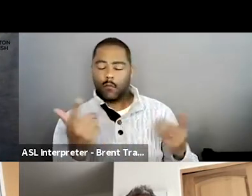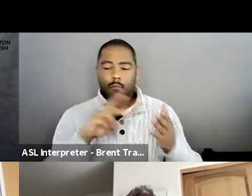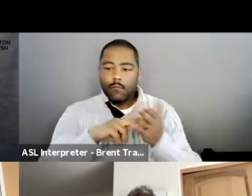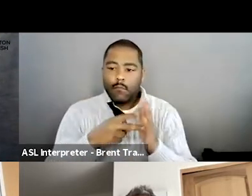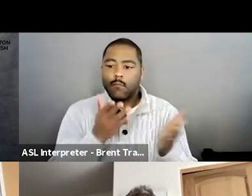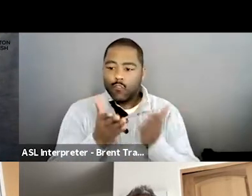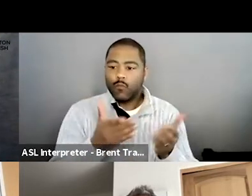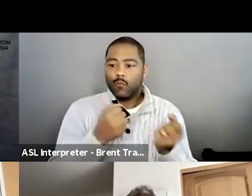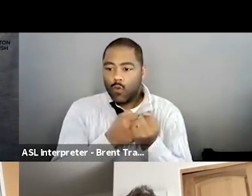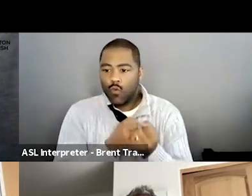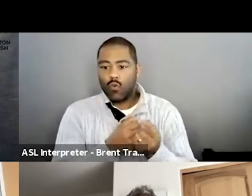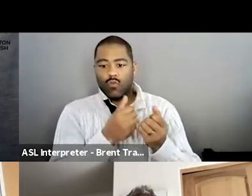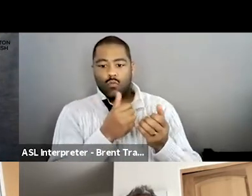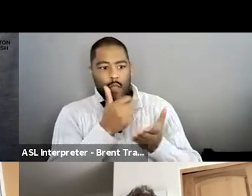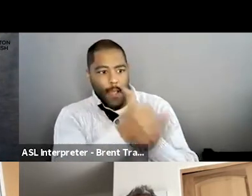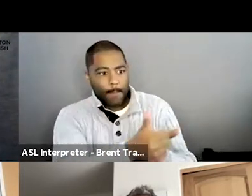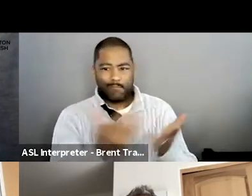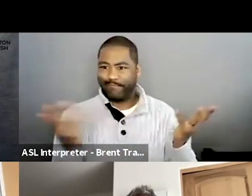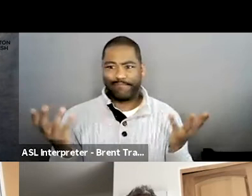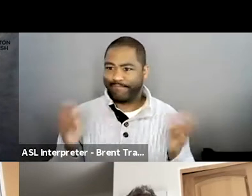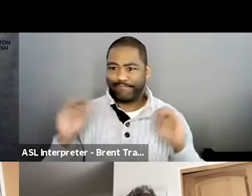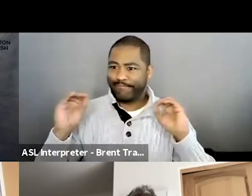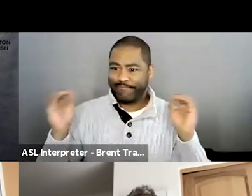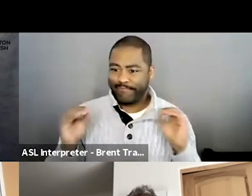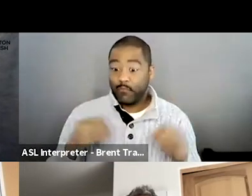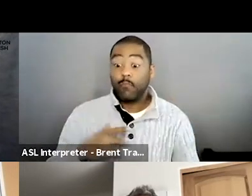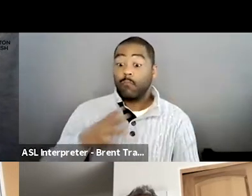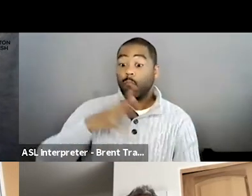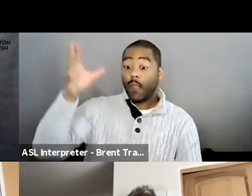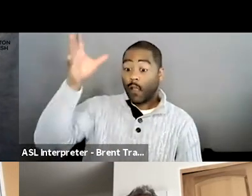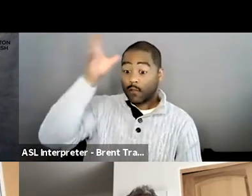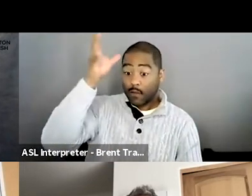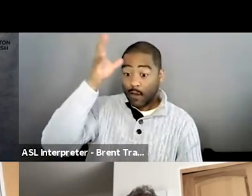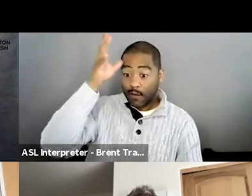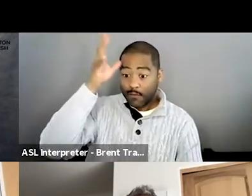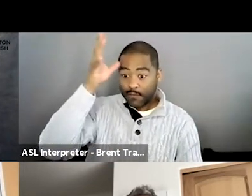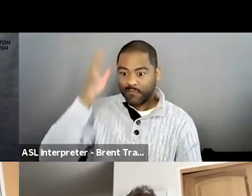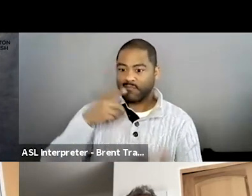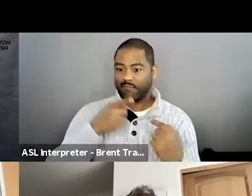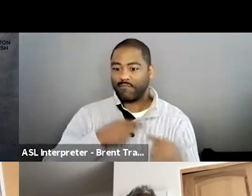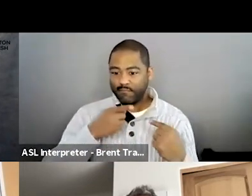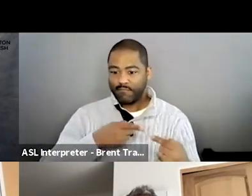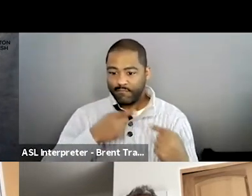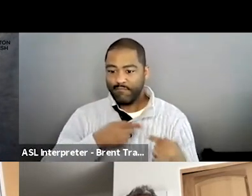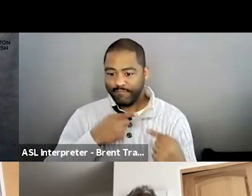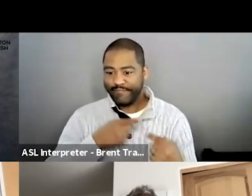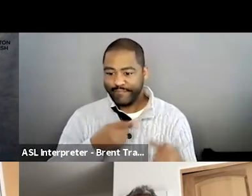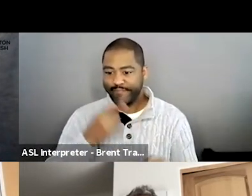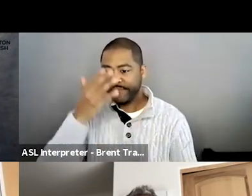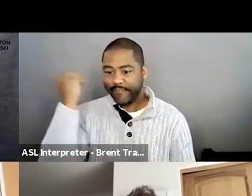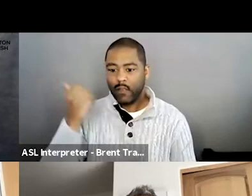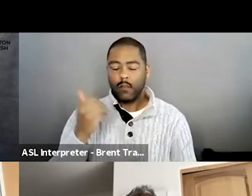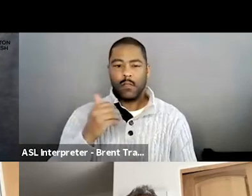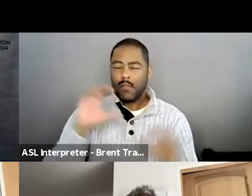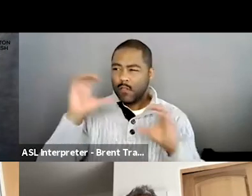as far as like organizations, other than what you would do for federal state, um, you know, like aid.